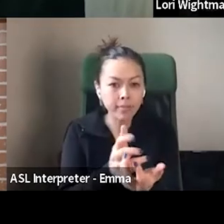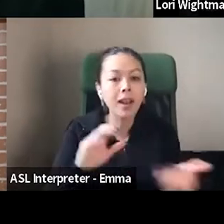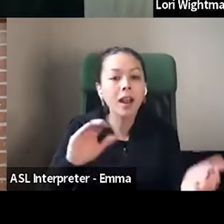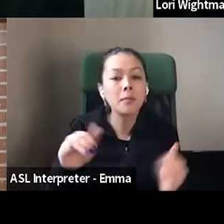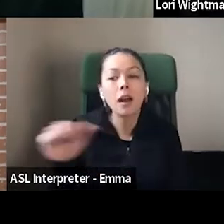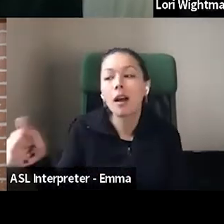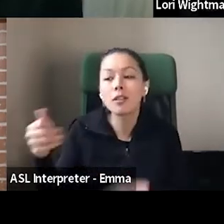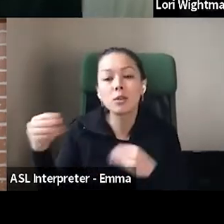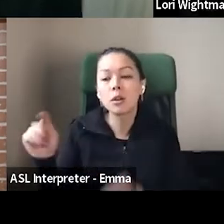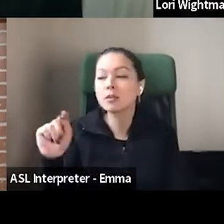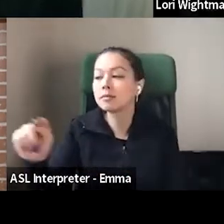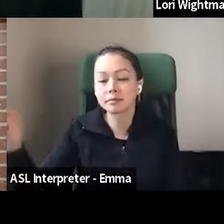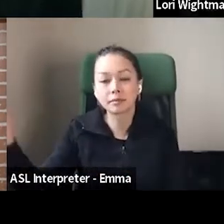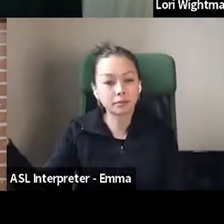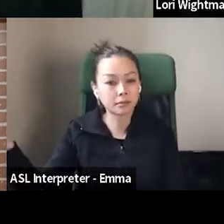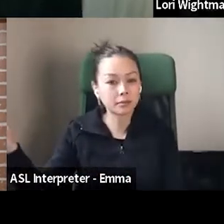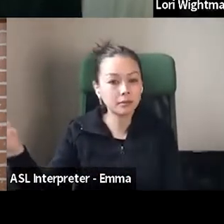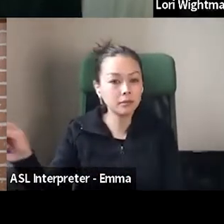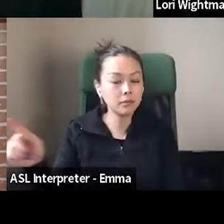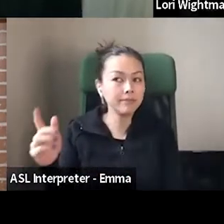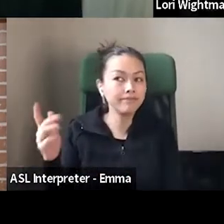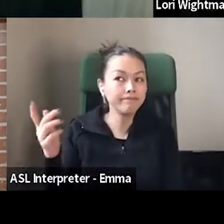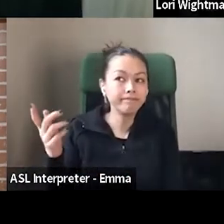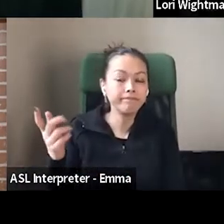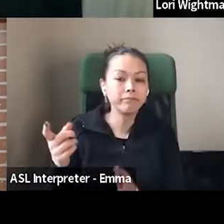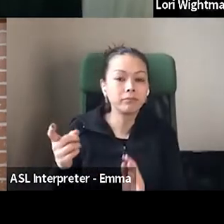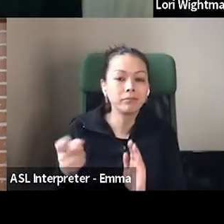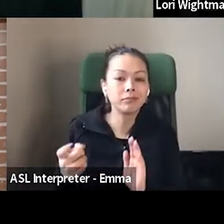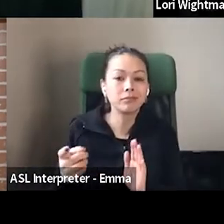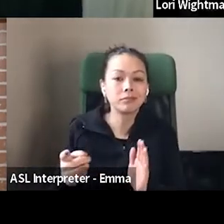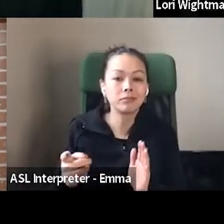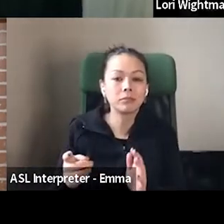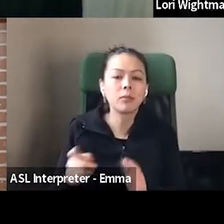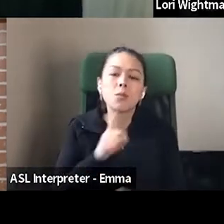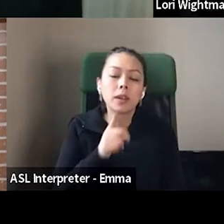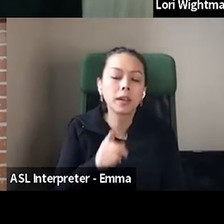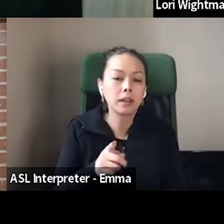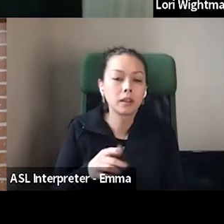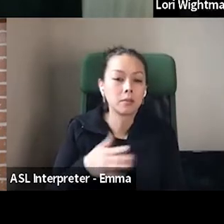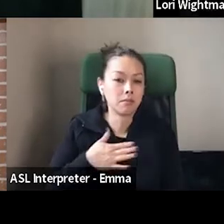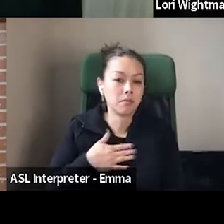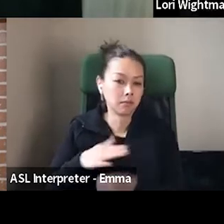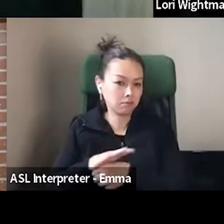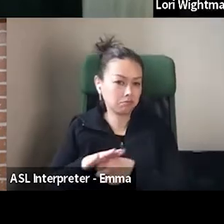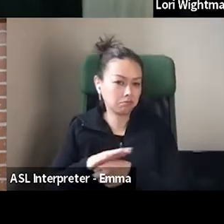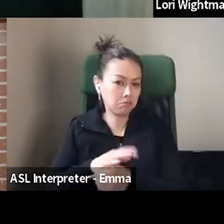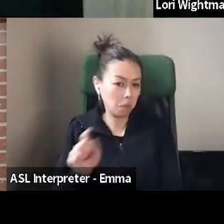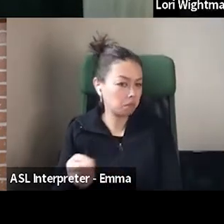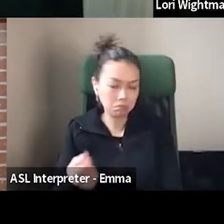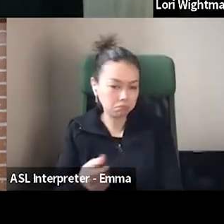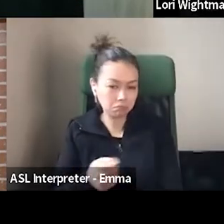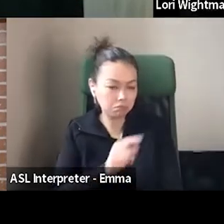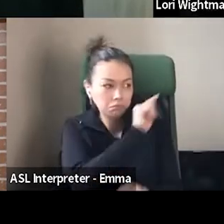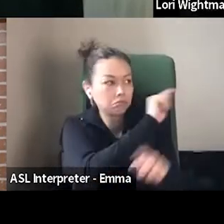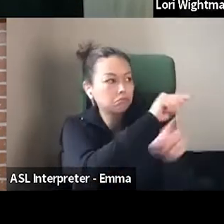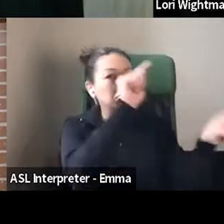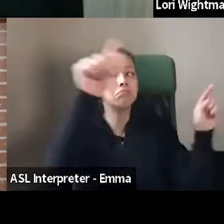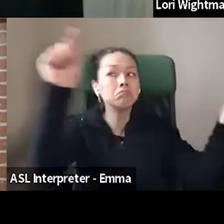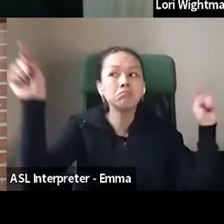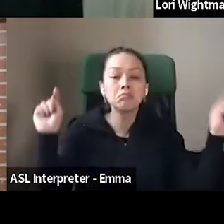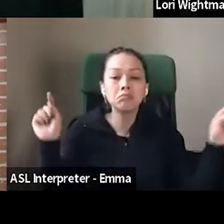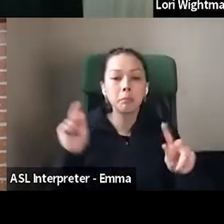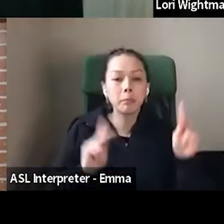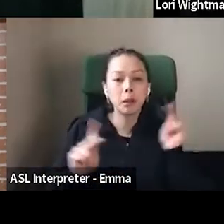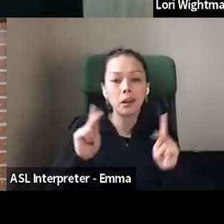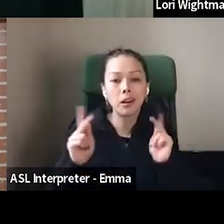a lot of retailers all over the place, not just in Amherstburg who I get stuck in that. Oh, this is how we do it. And we can't do it